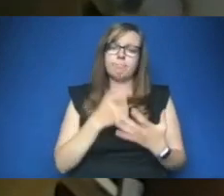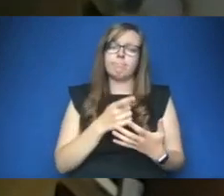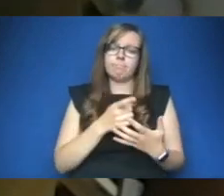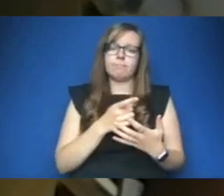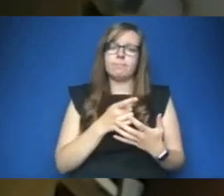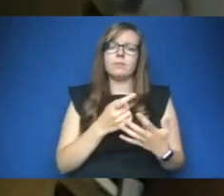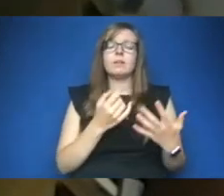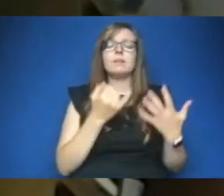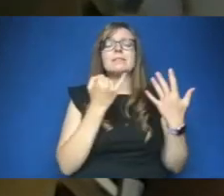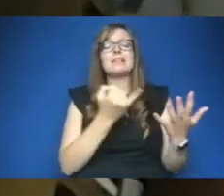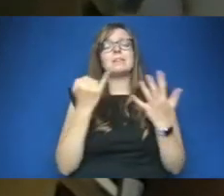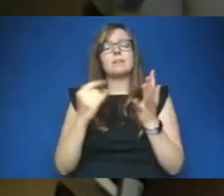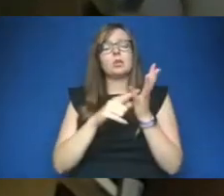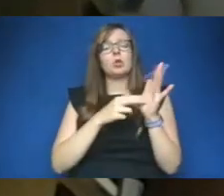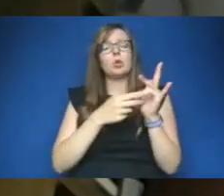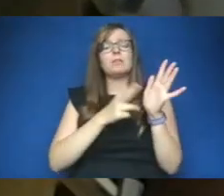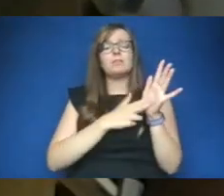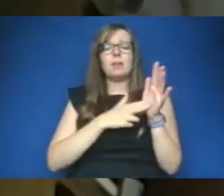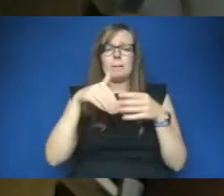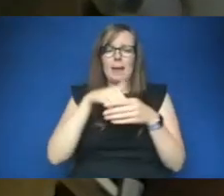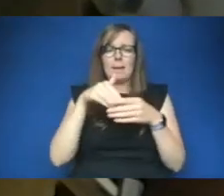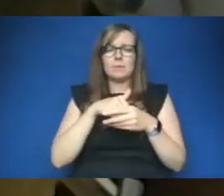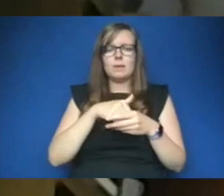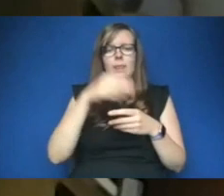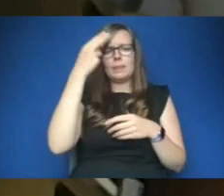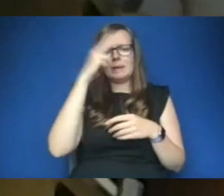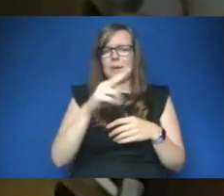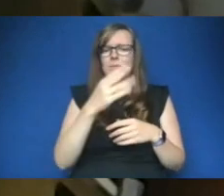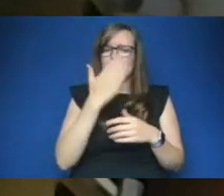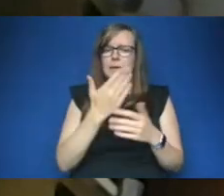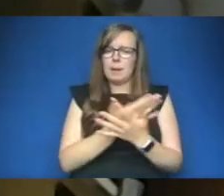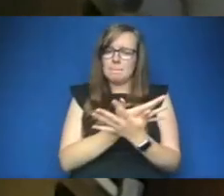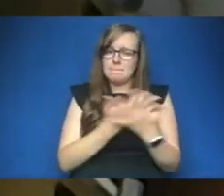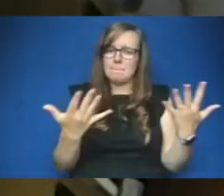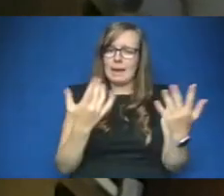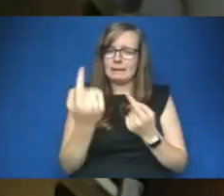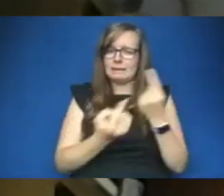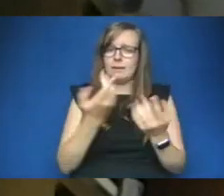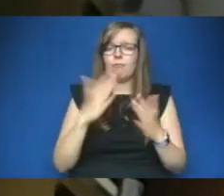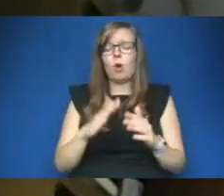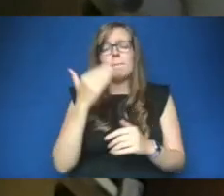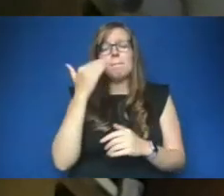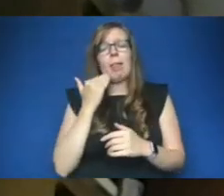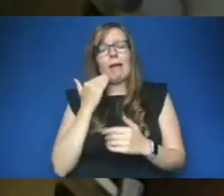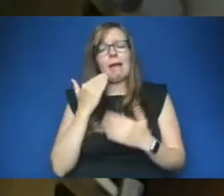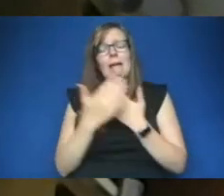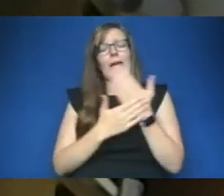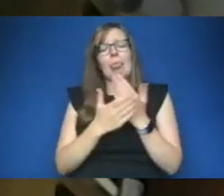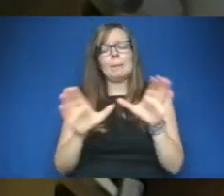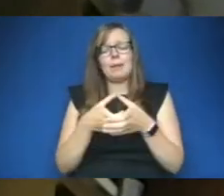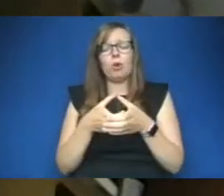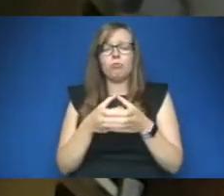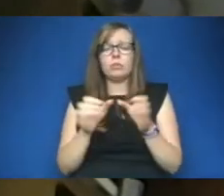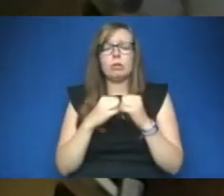members from from the names that were read out it was clear that a high proportion of them are from black and minority ethnic communities and our survey that we